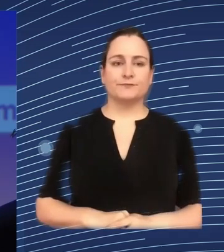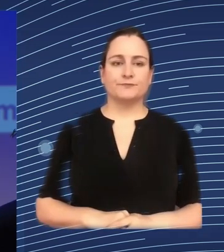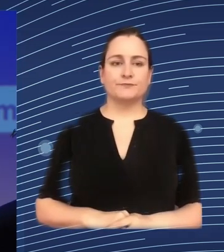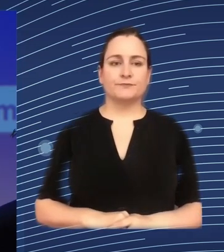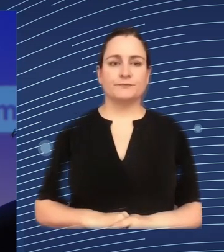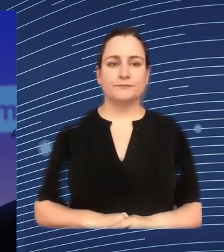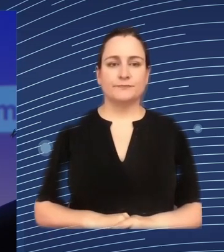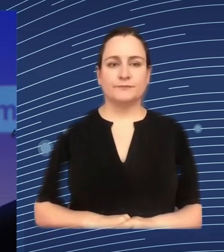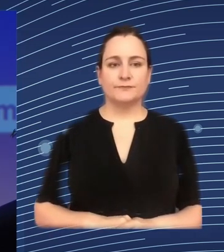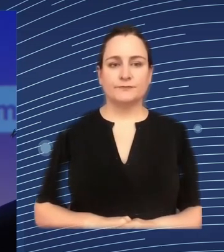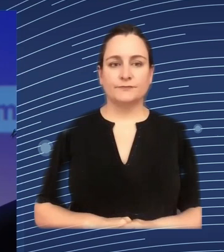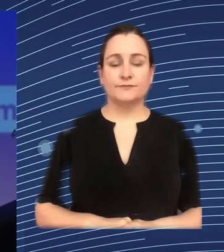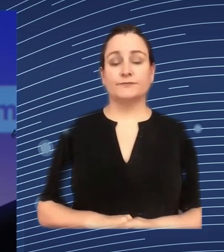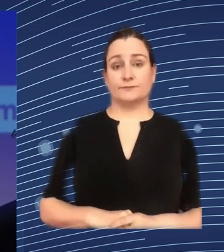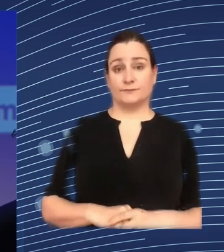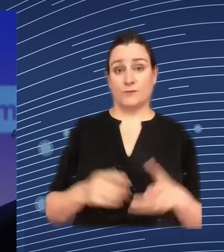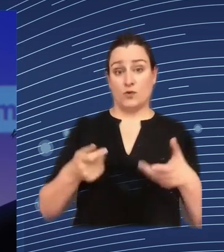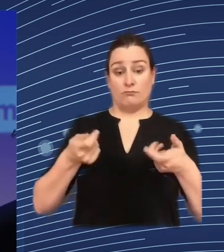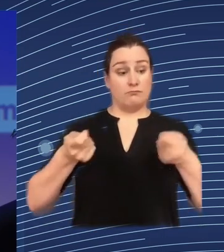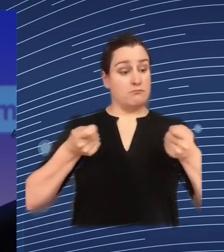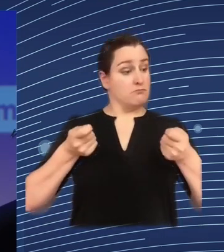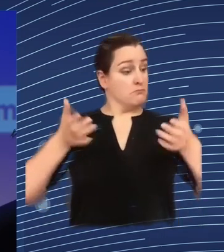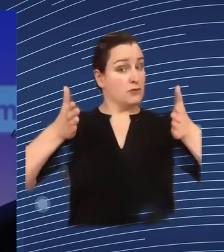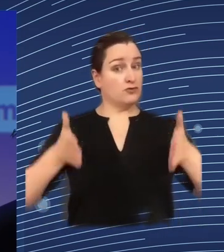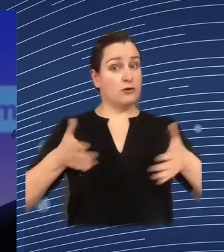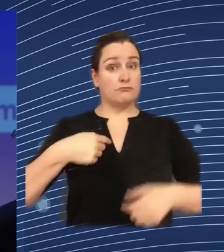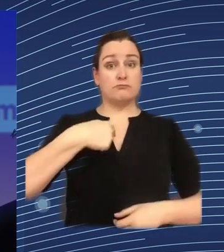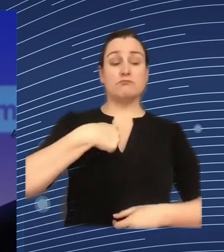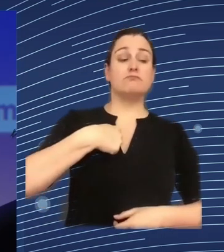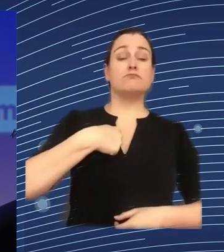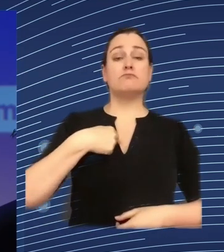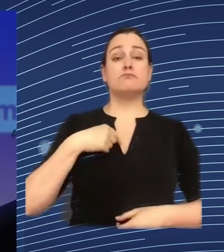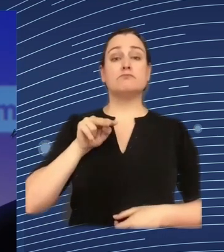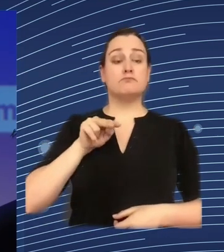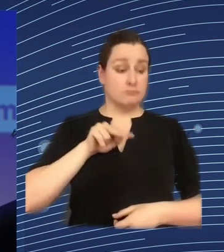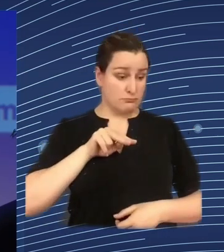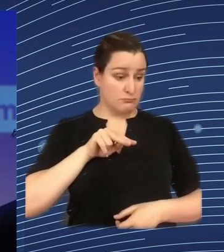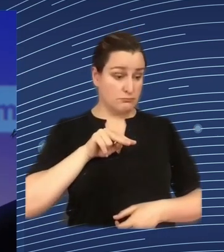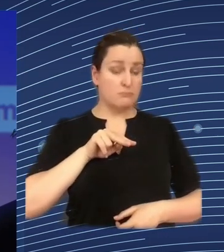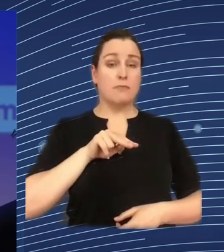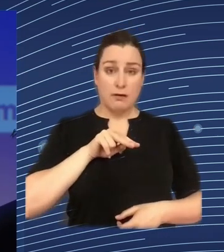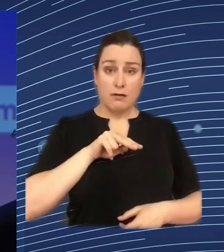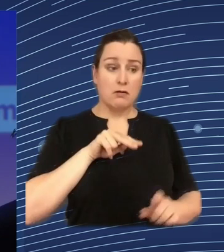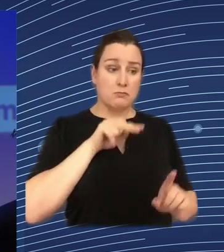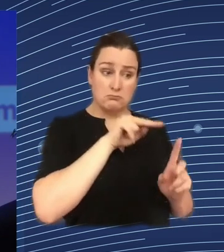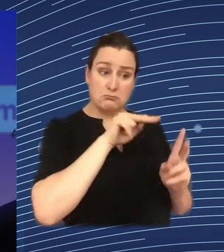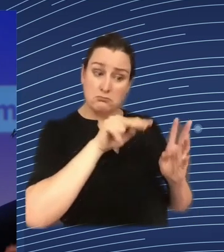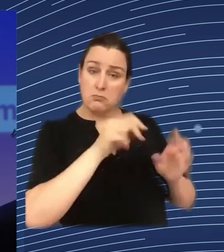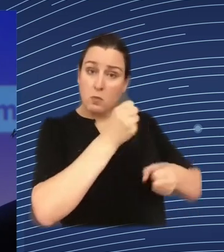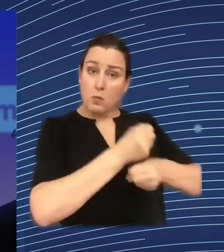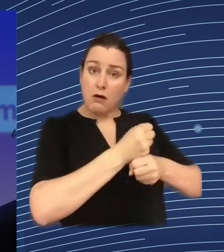algorithmic management you can use it for improving health of the workers for example